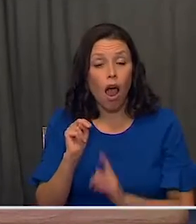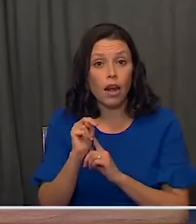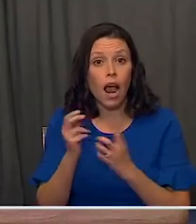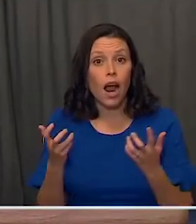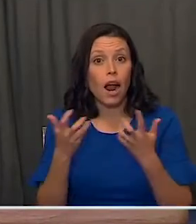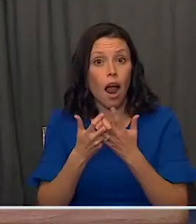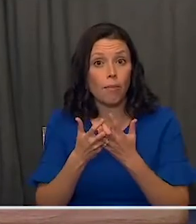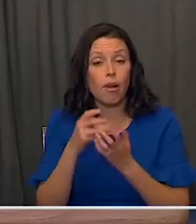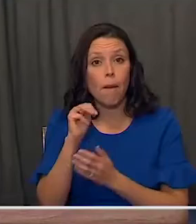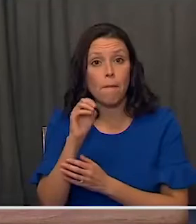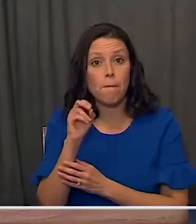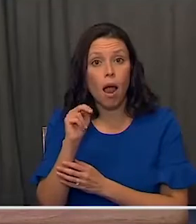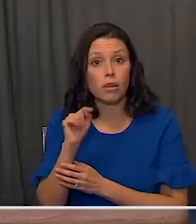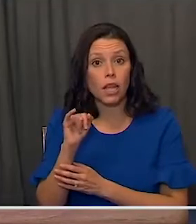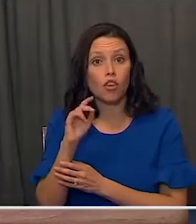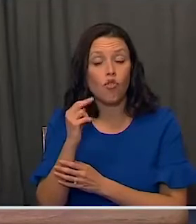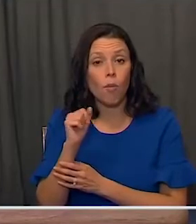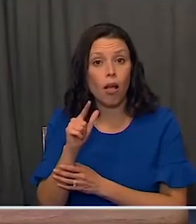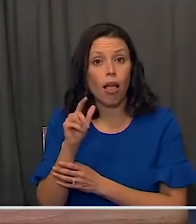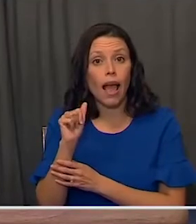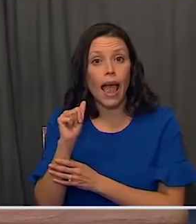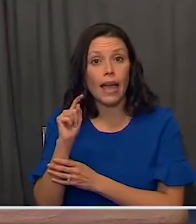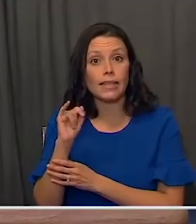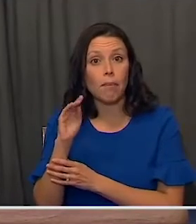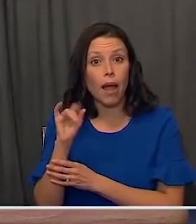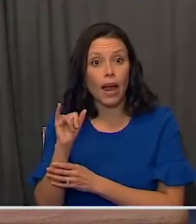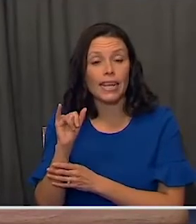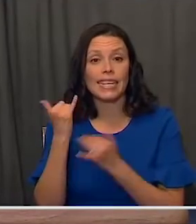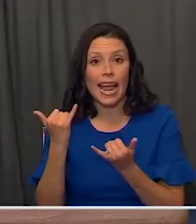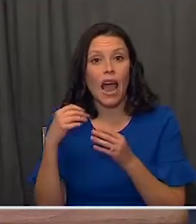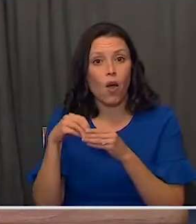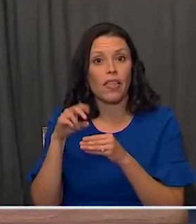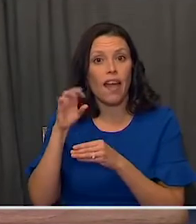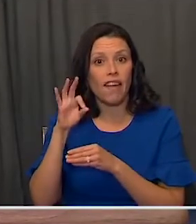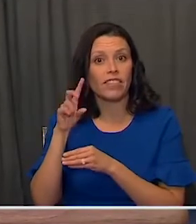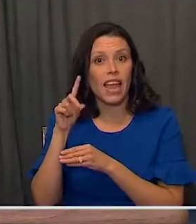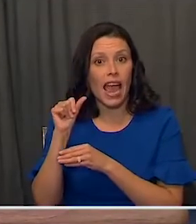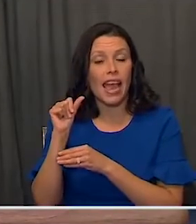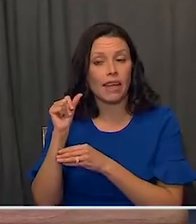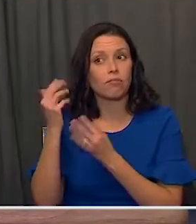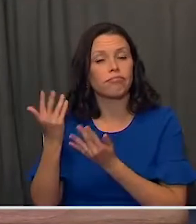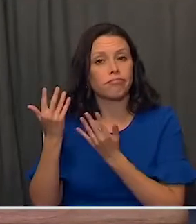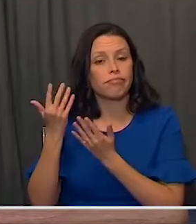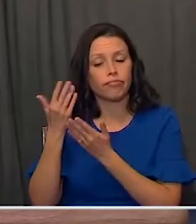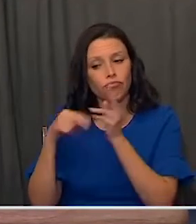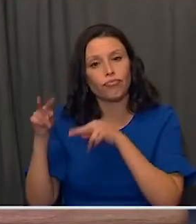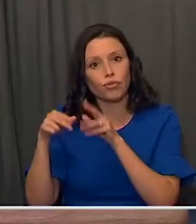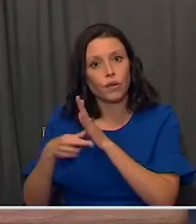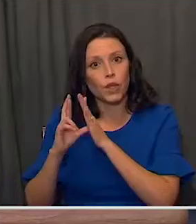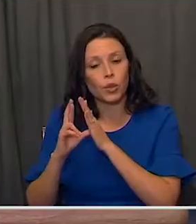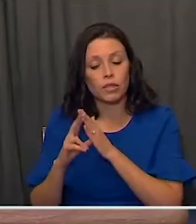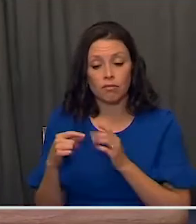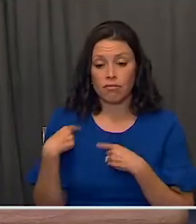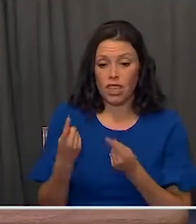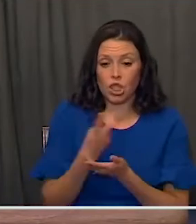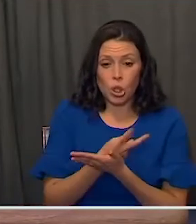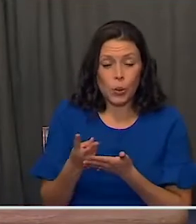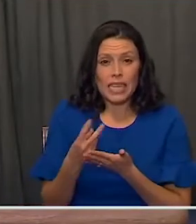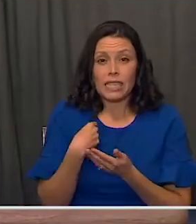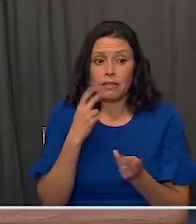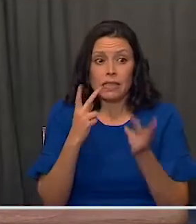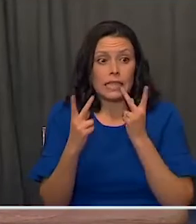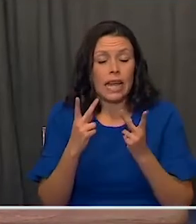monoclonal antibody is pending at the FDA right now. And as we've talked about, over the last two weeks, we've seen just